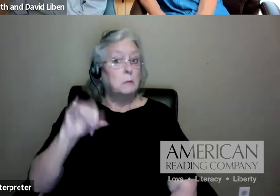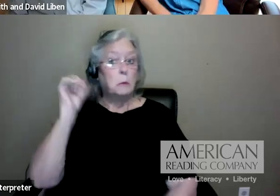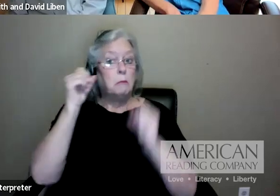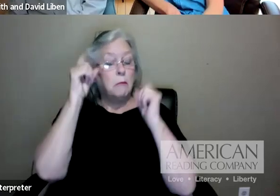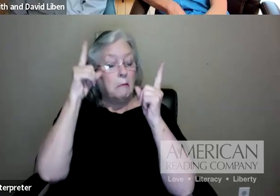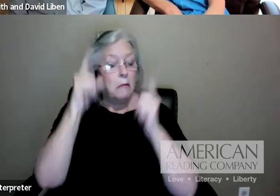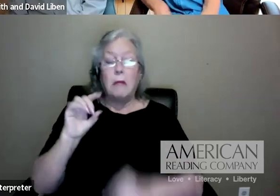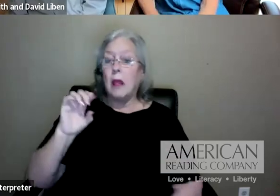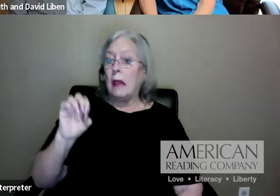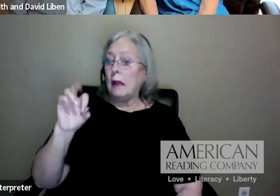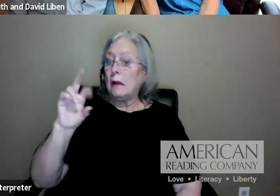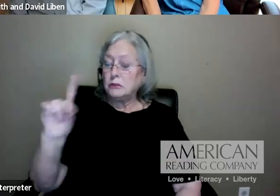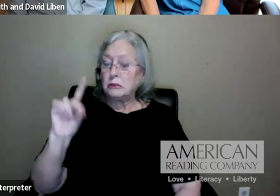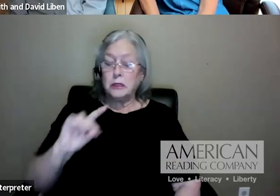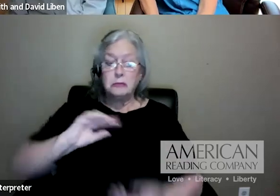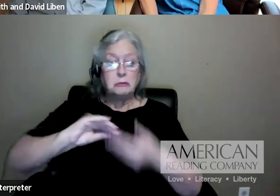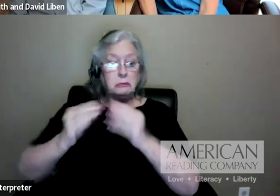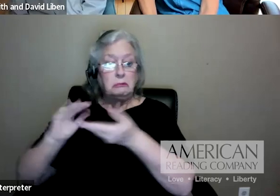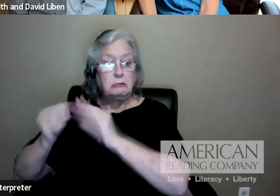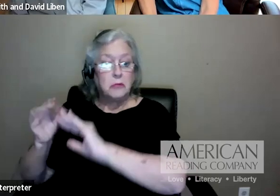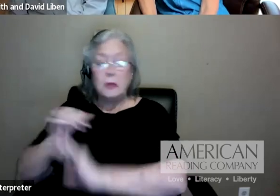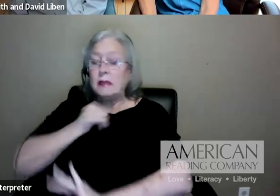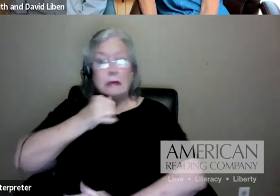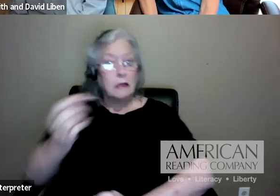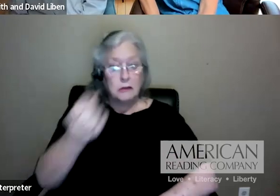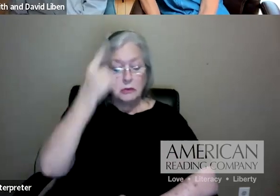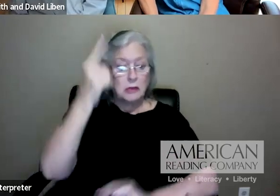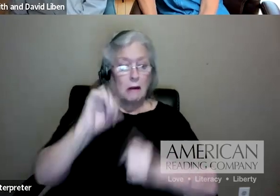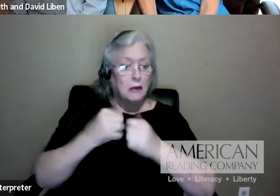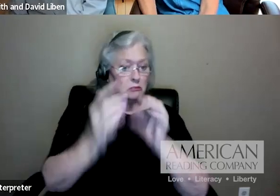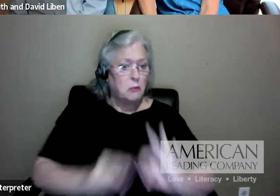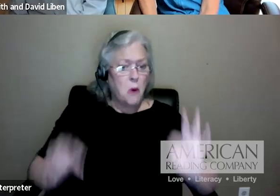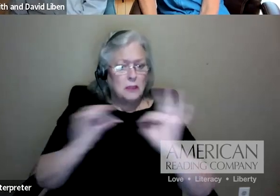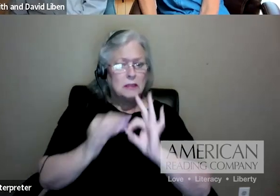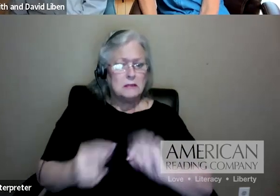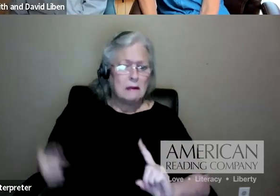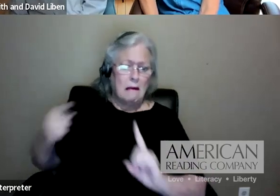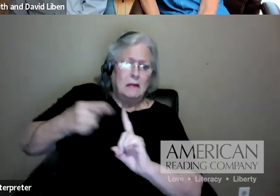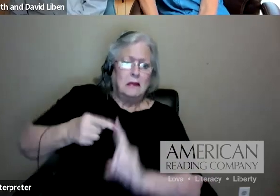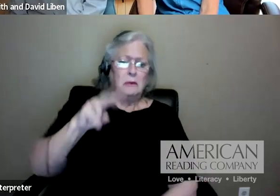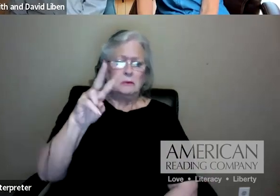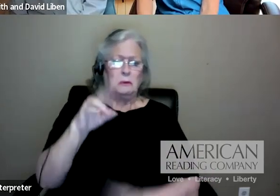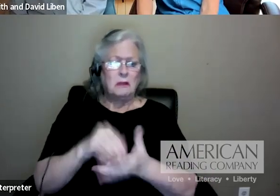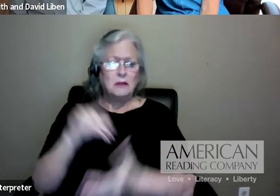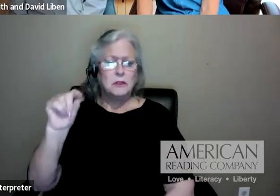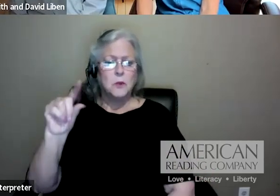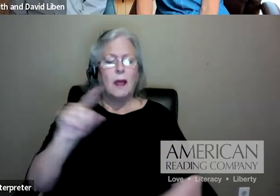discover the importance of knowledge until sometime in the 2020s. But cognitive scientists discovered it